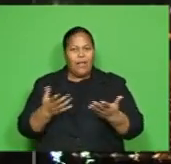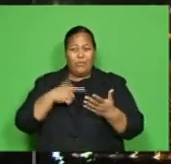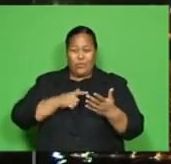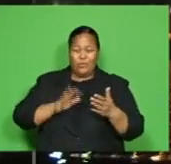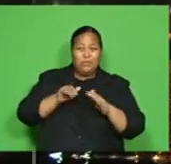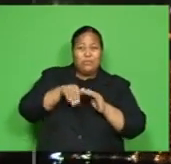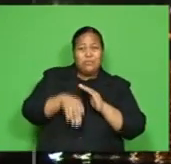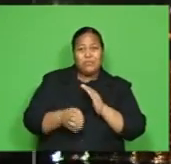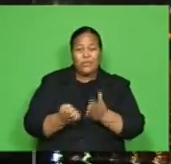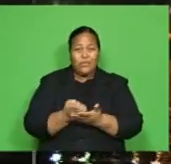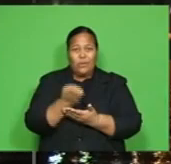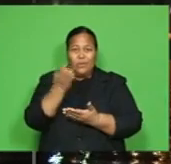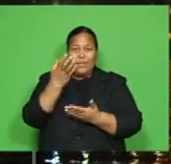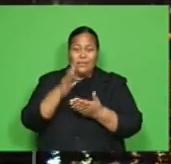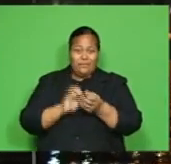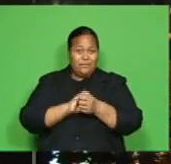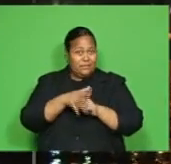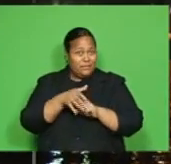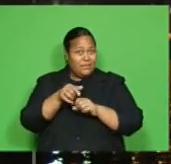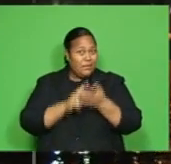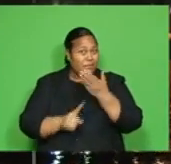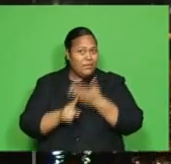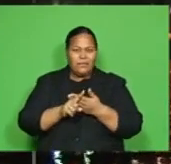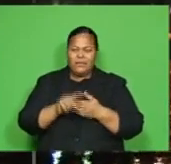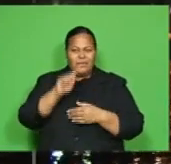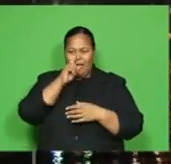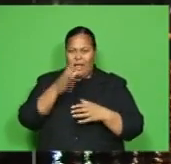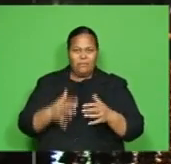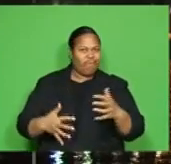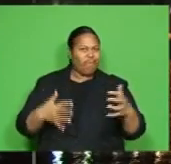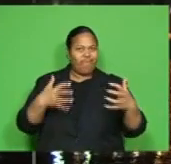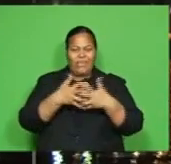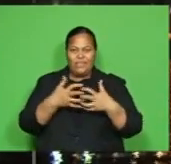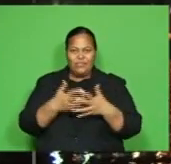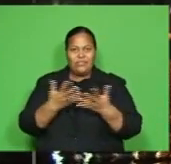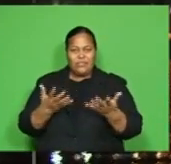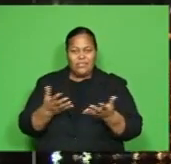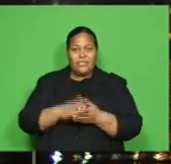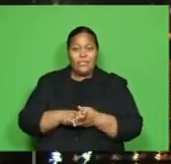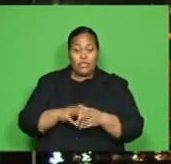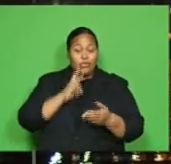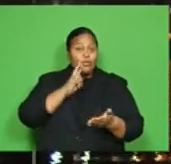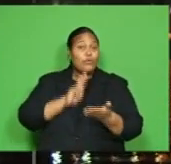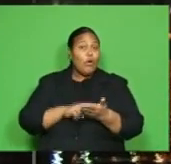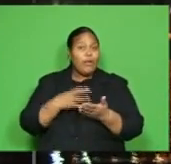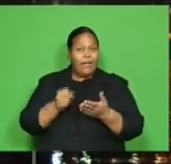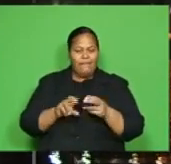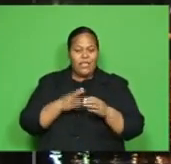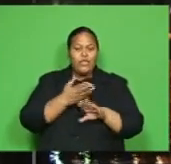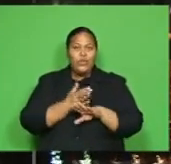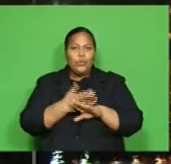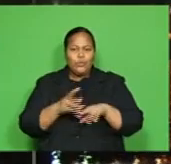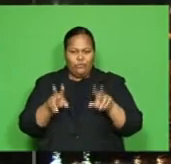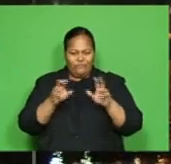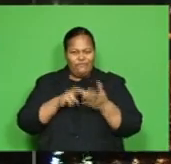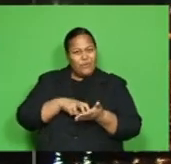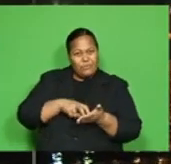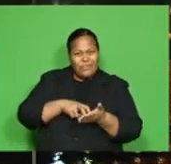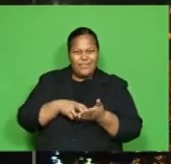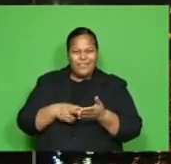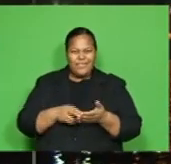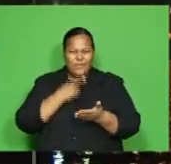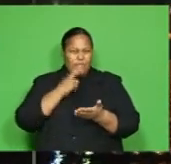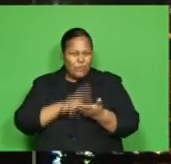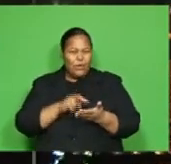brought by COVID-19. In its report titled, A New Vulnerability, COVID-19 and Tropical Cyclone Harold create the